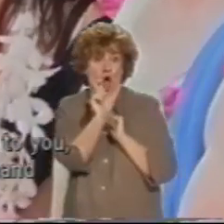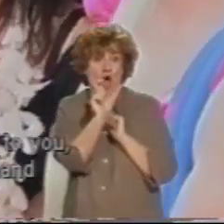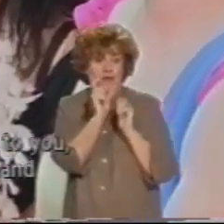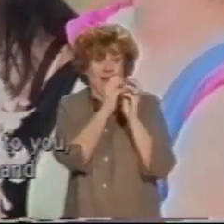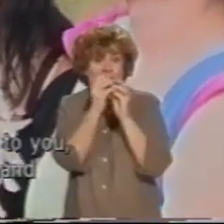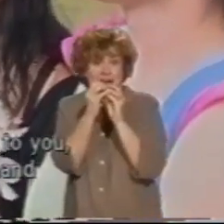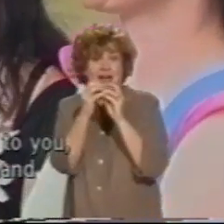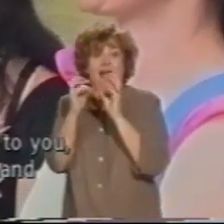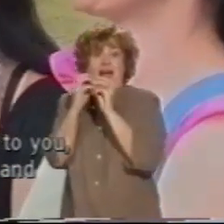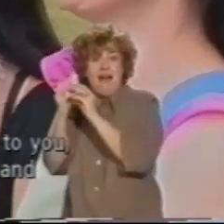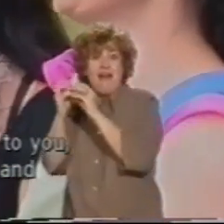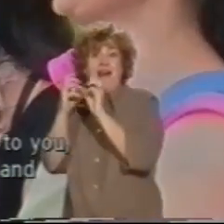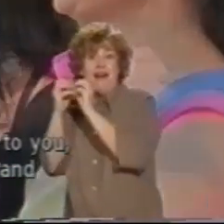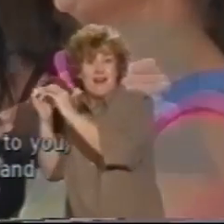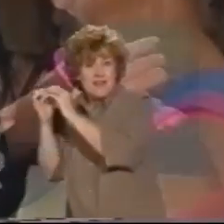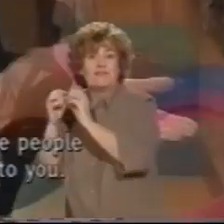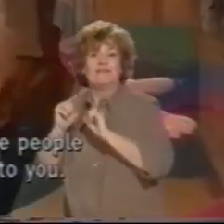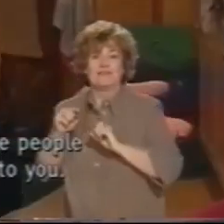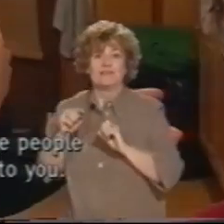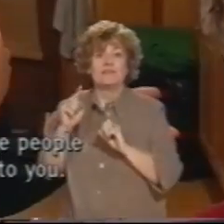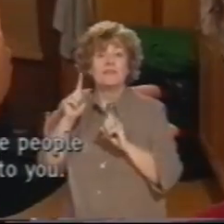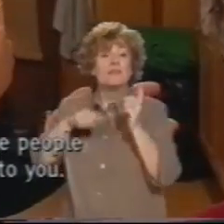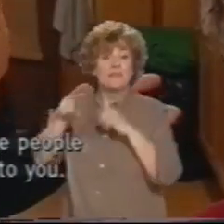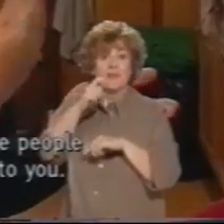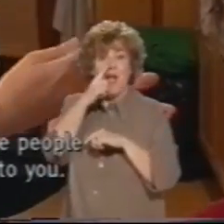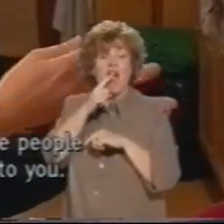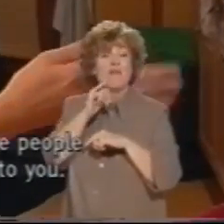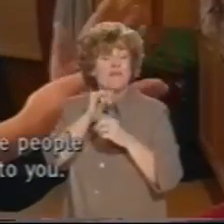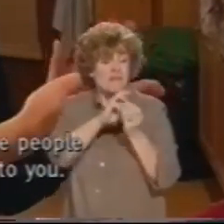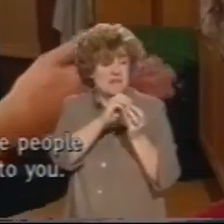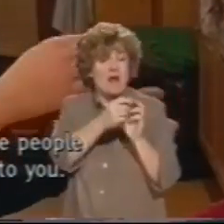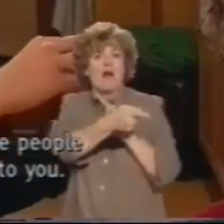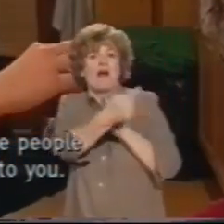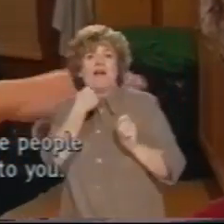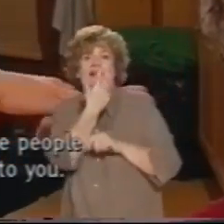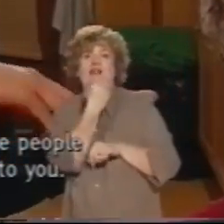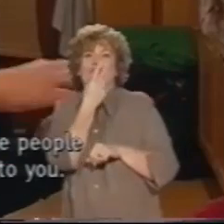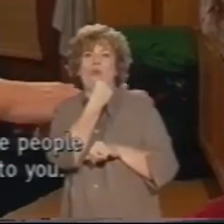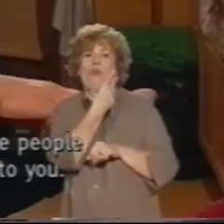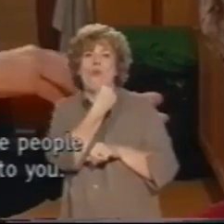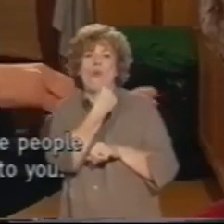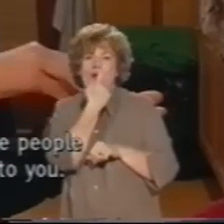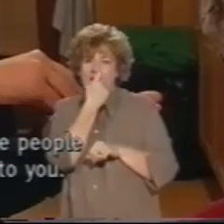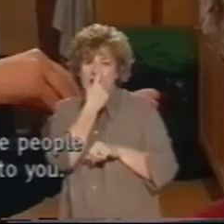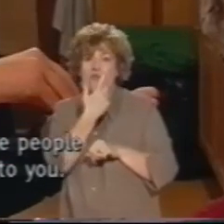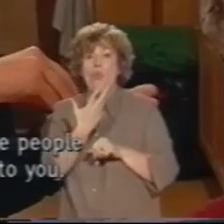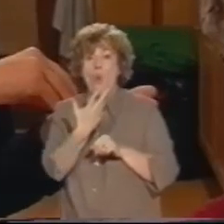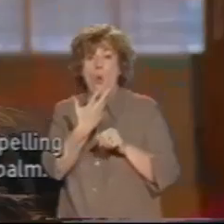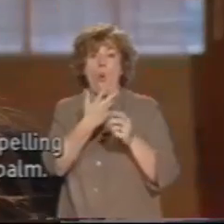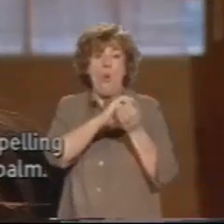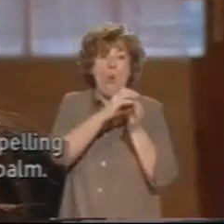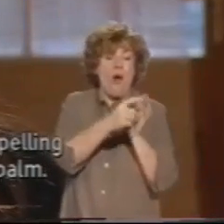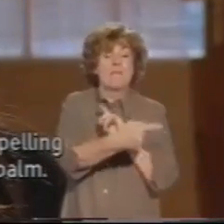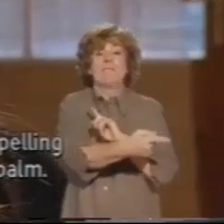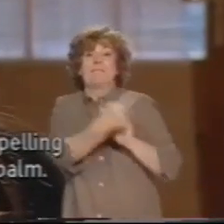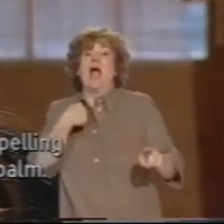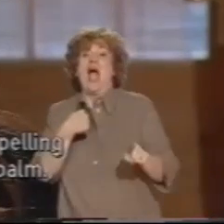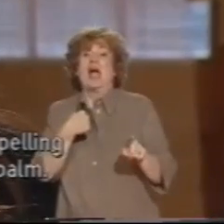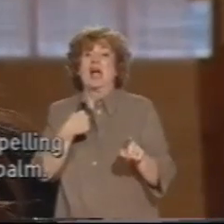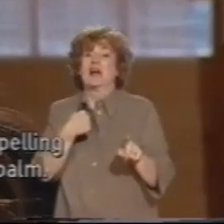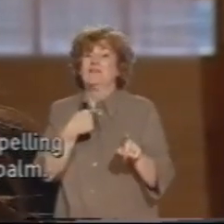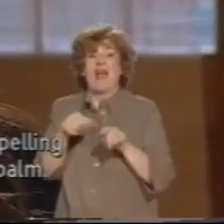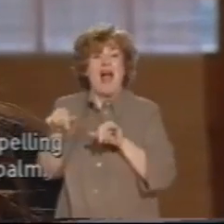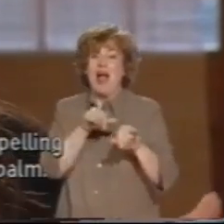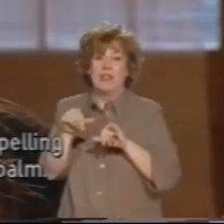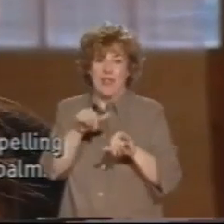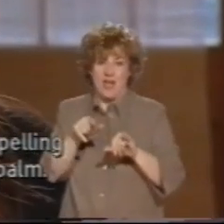then speak back to you, so you talk to them through the hand and they speak back, but with some people, they might need to manual back to you. And then also there's Block